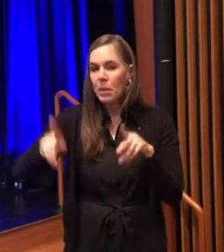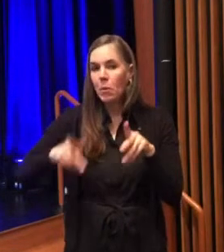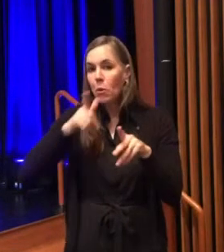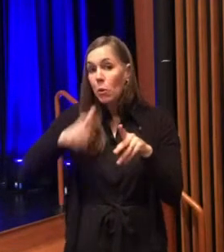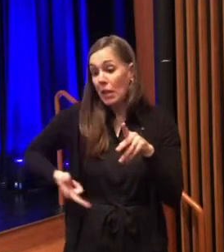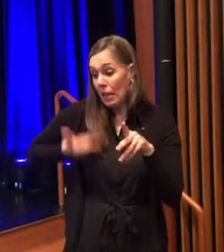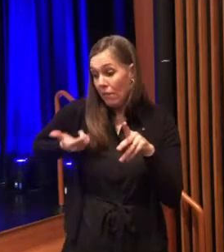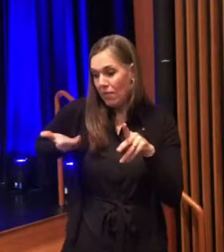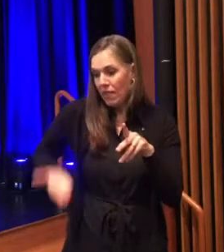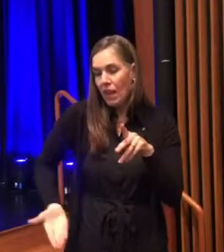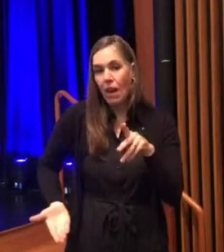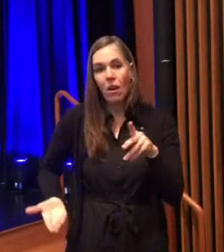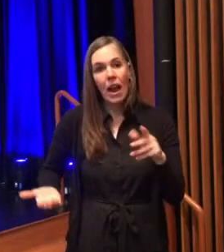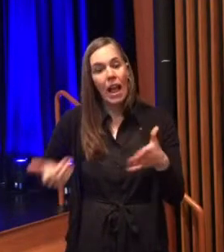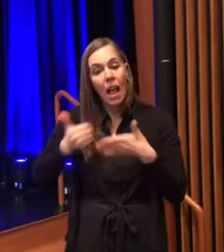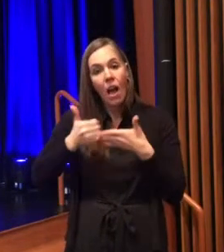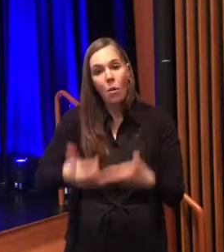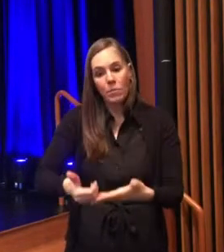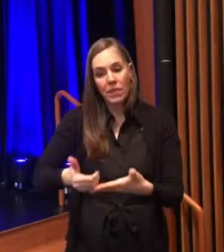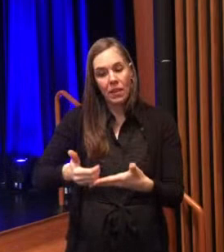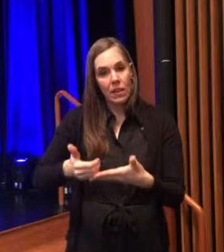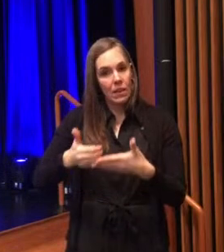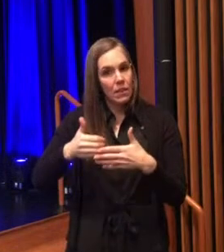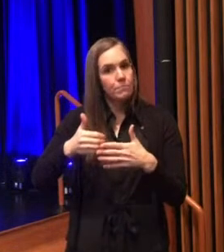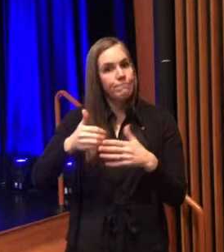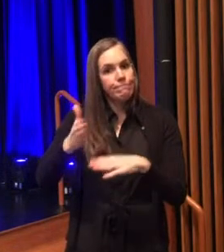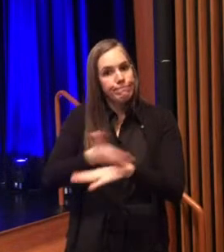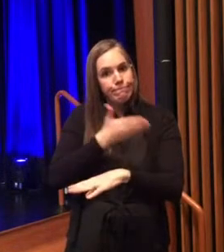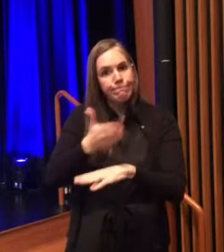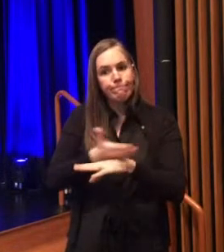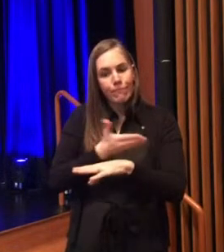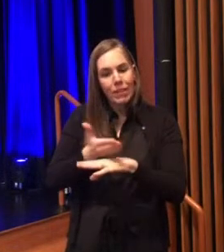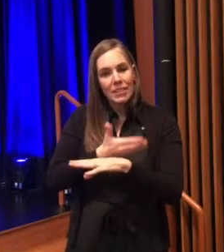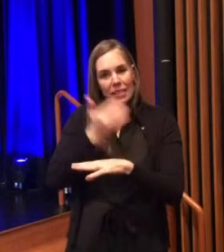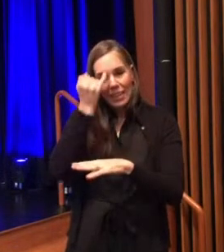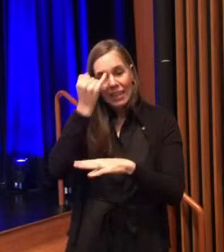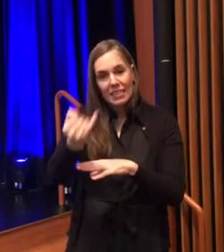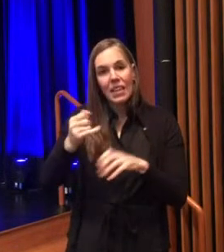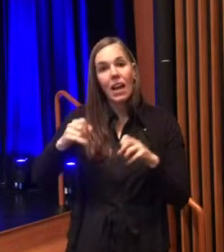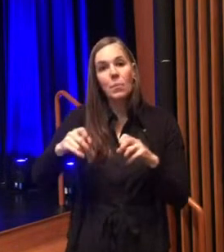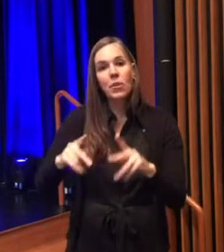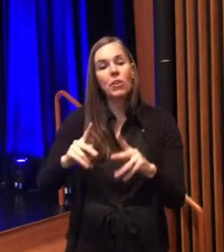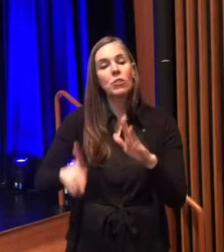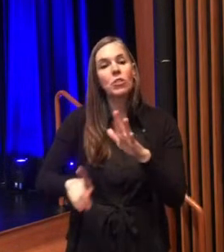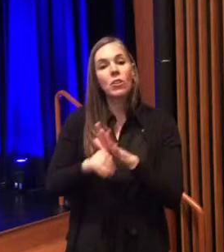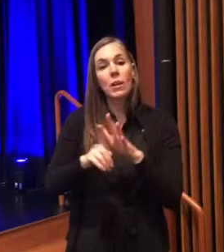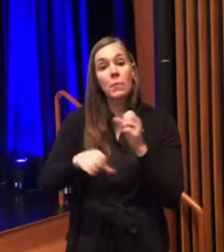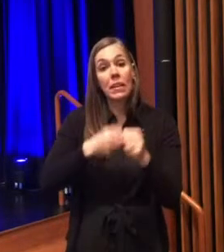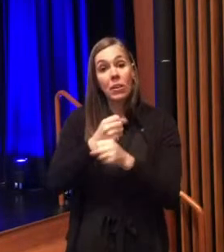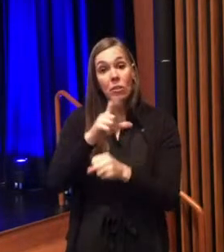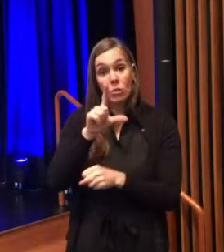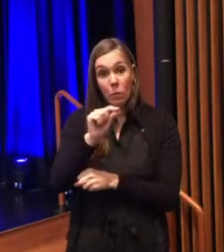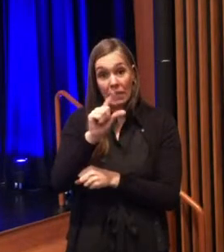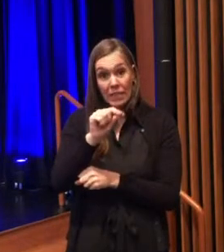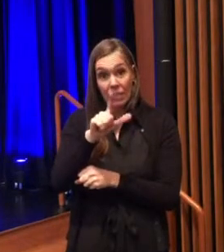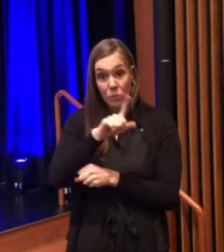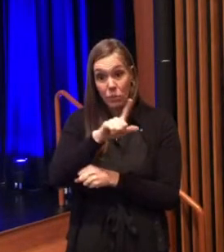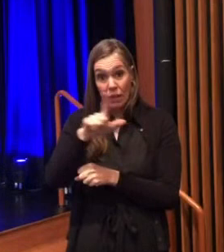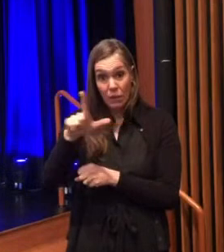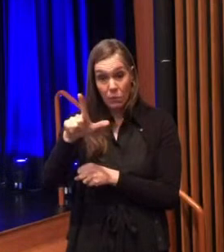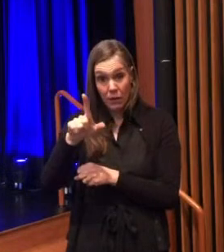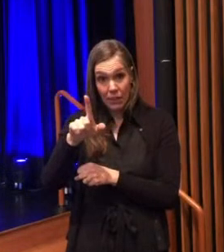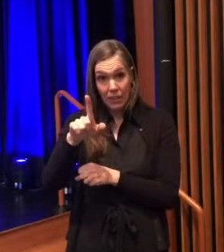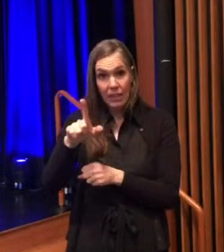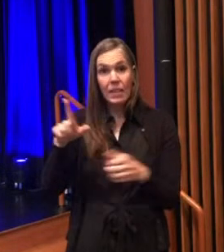center of a block between rockland juniata lime and dauphin streets an opportunity arose in 2021 to partner with